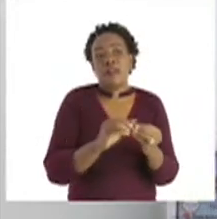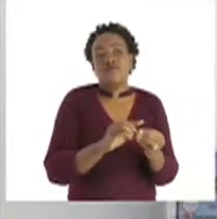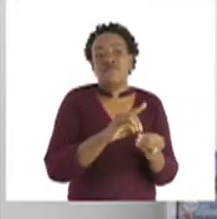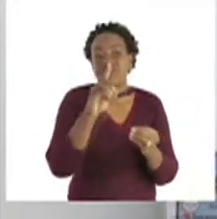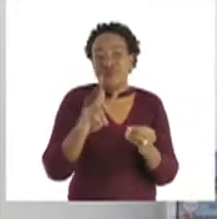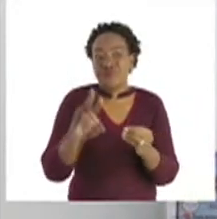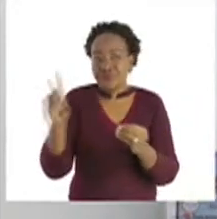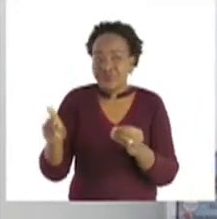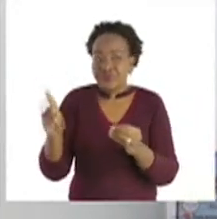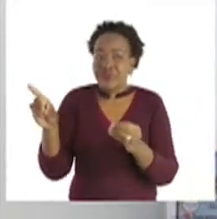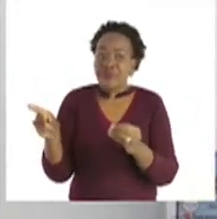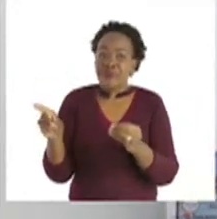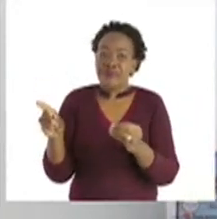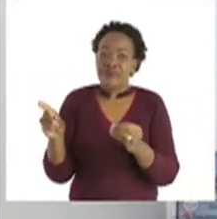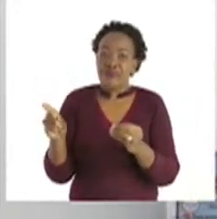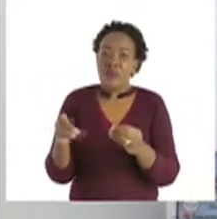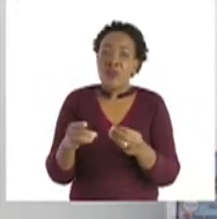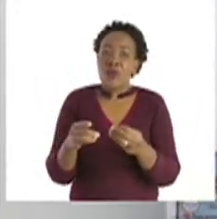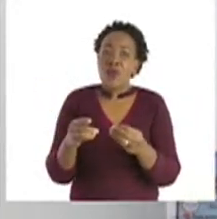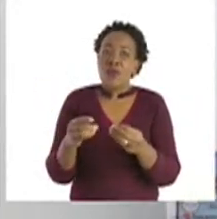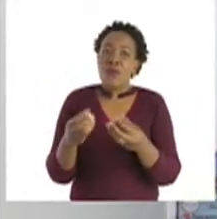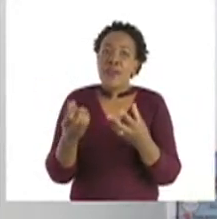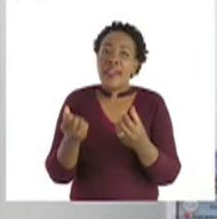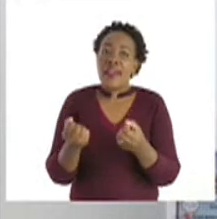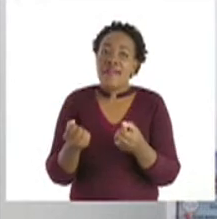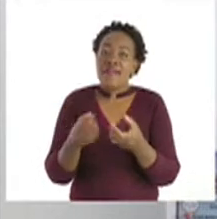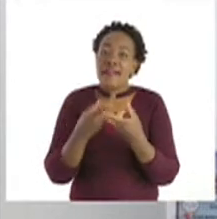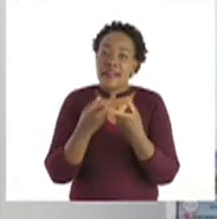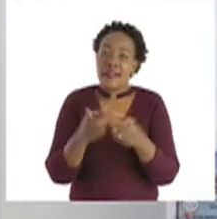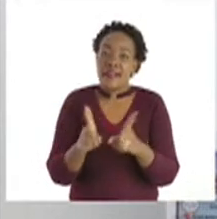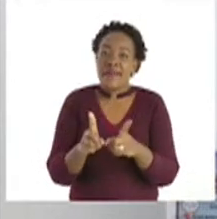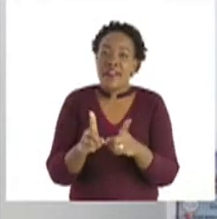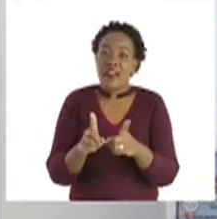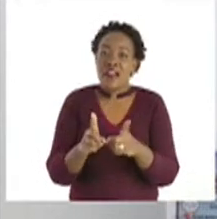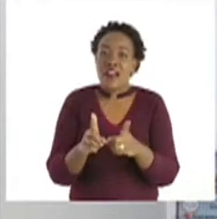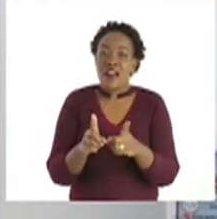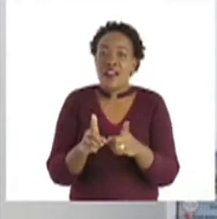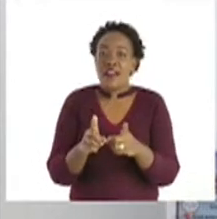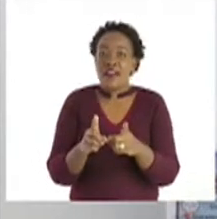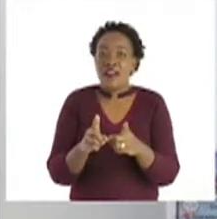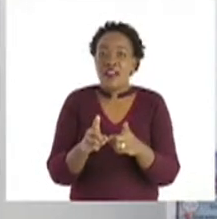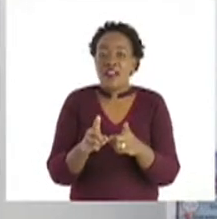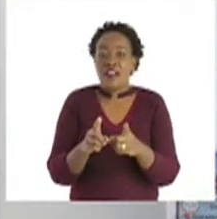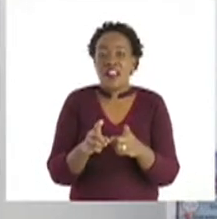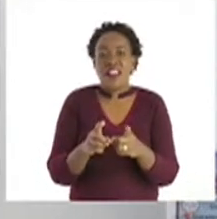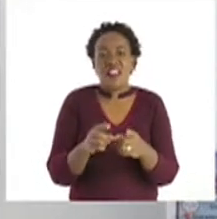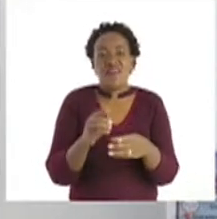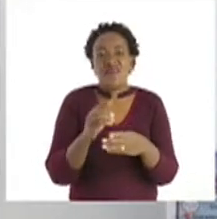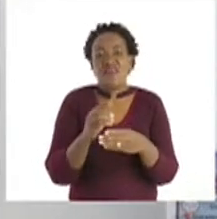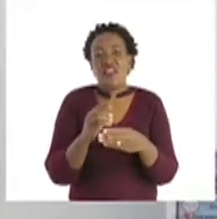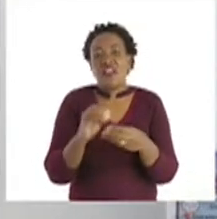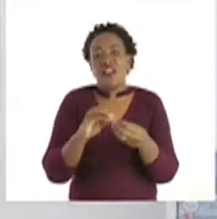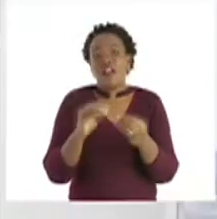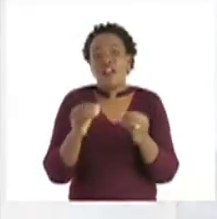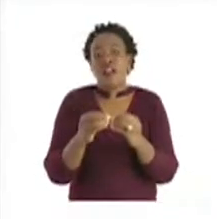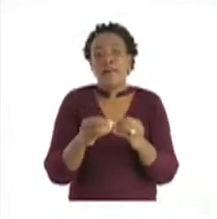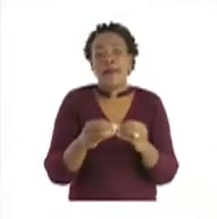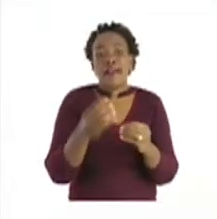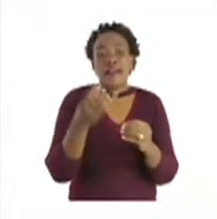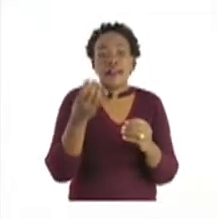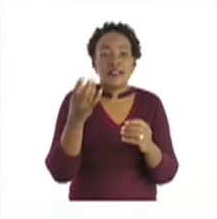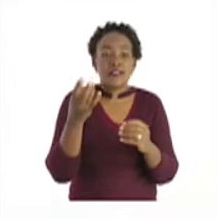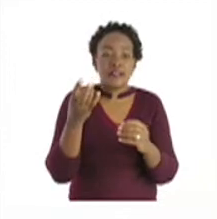We have a different concept at number 7 from our booklet.